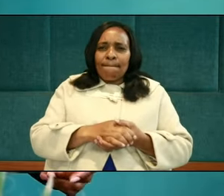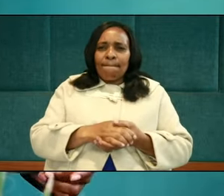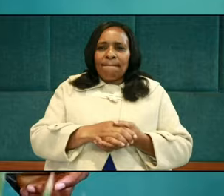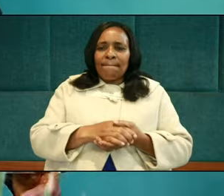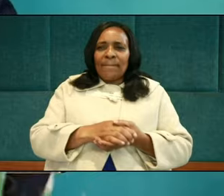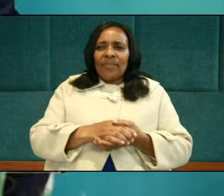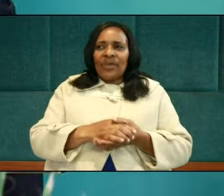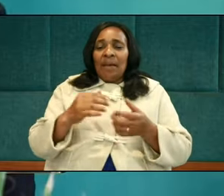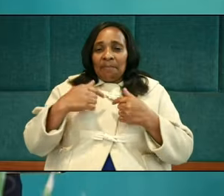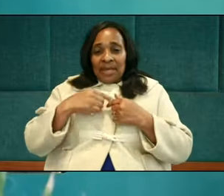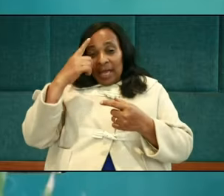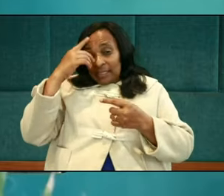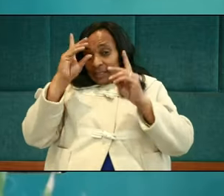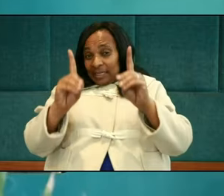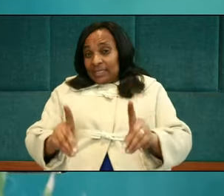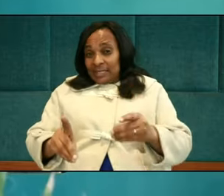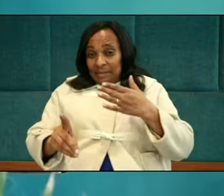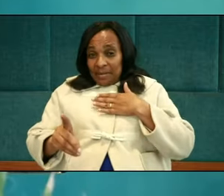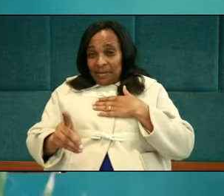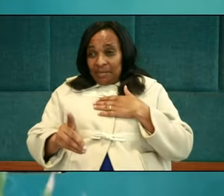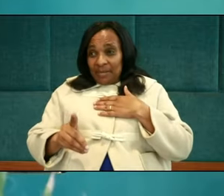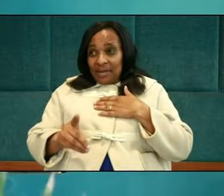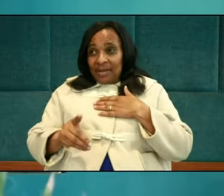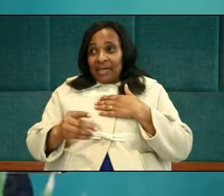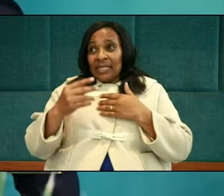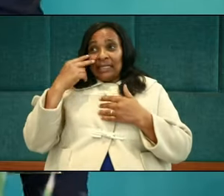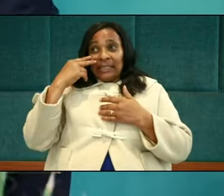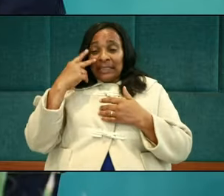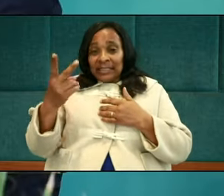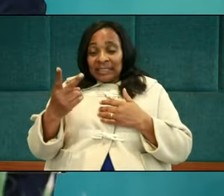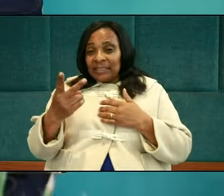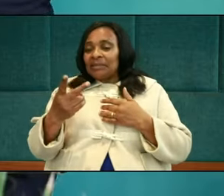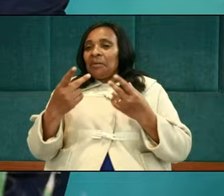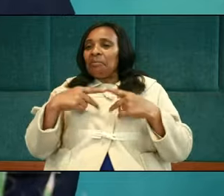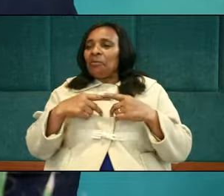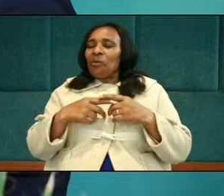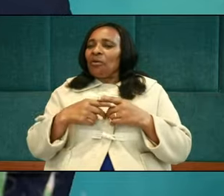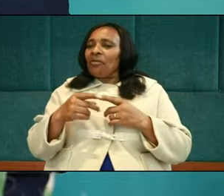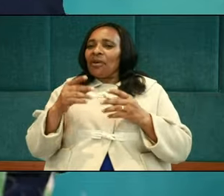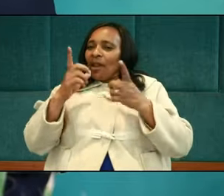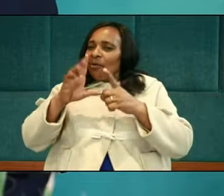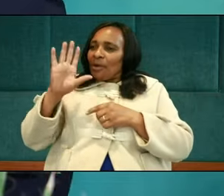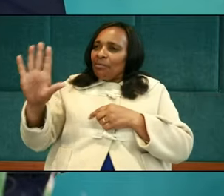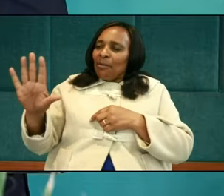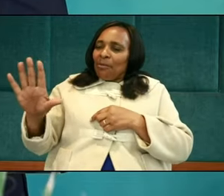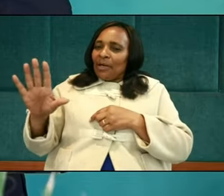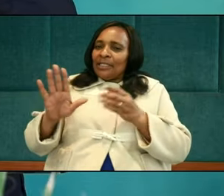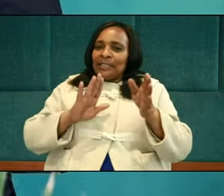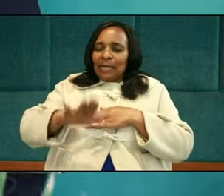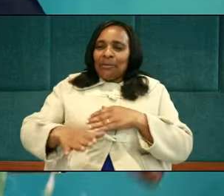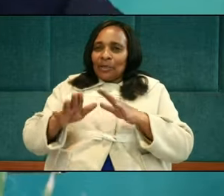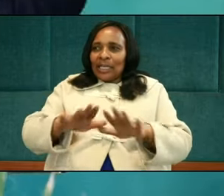And I decided in my country, there's something you call banjee. Banjee means you decide to stand your ground.